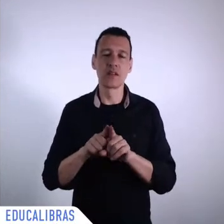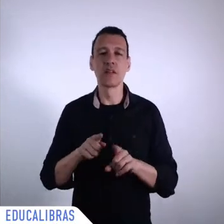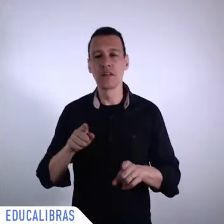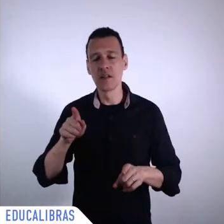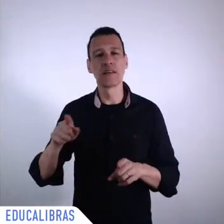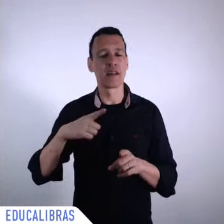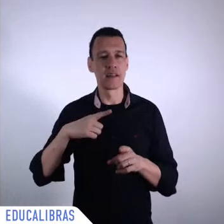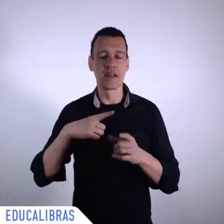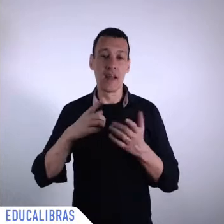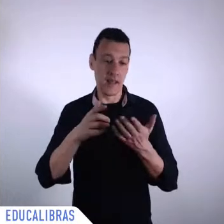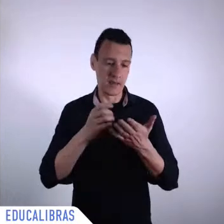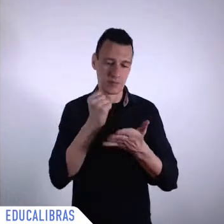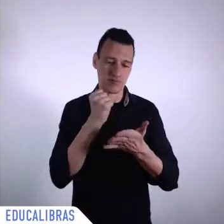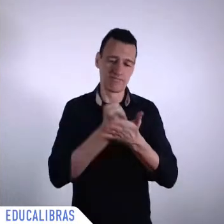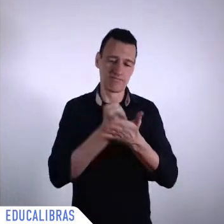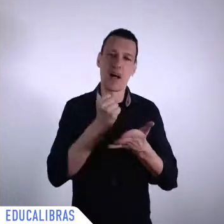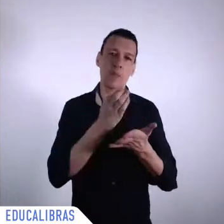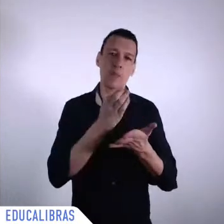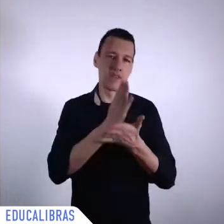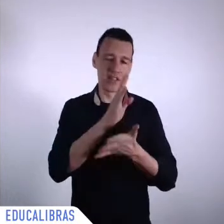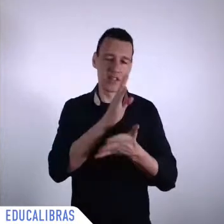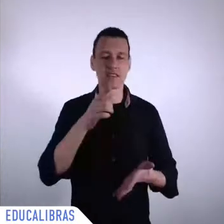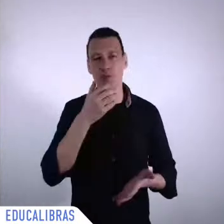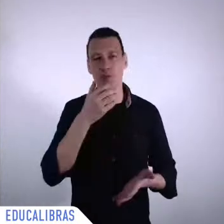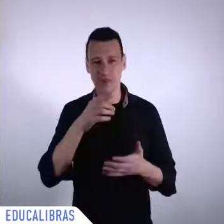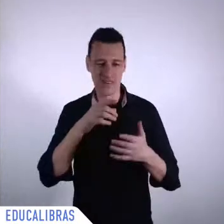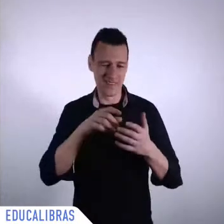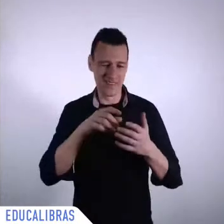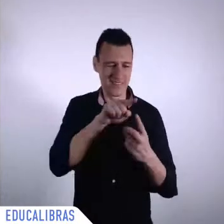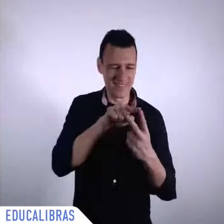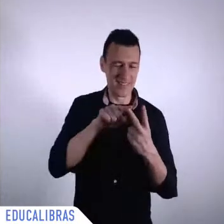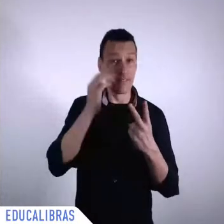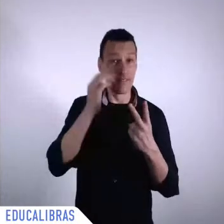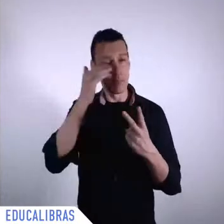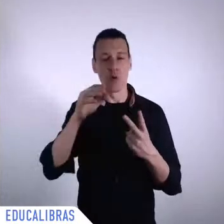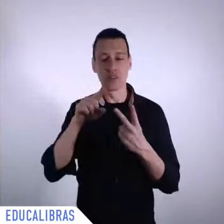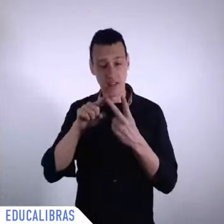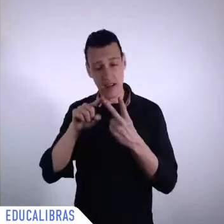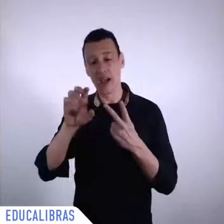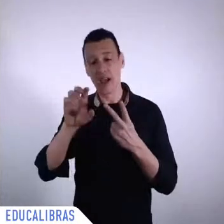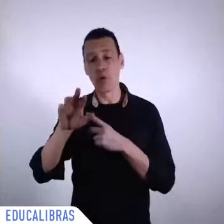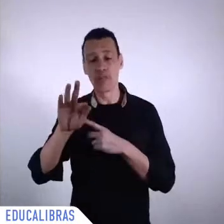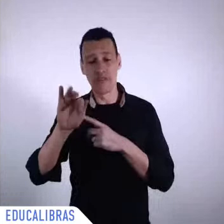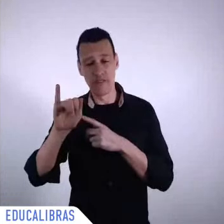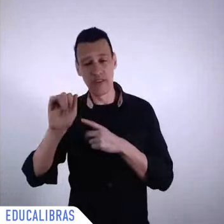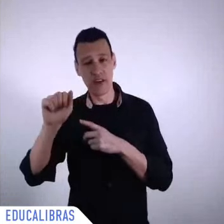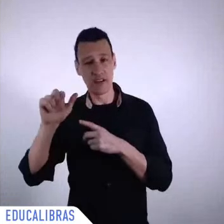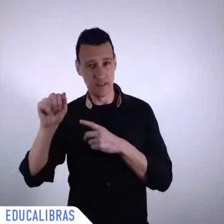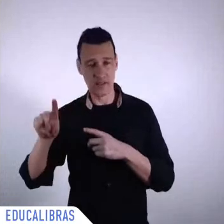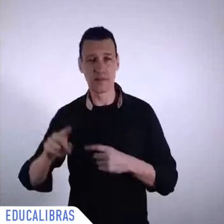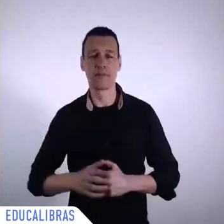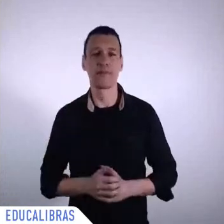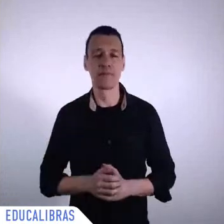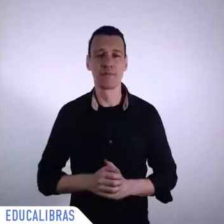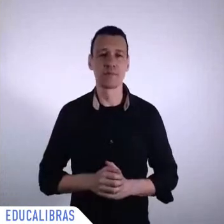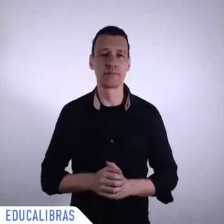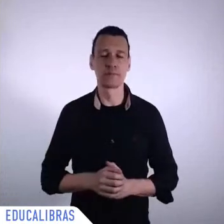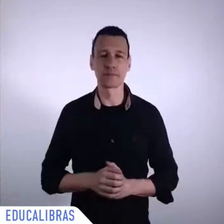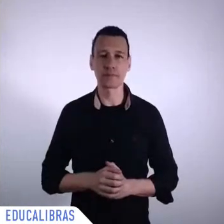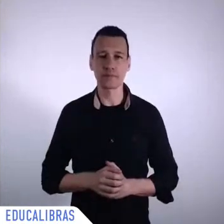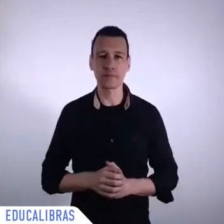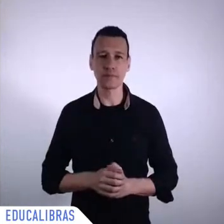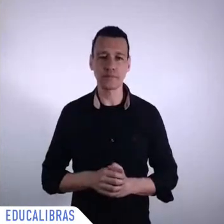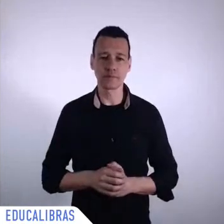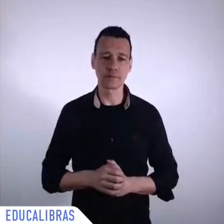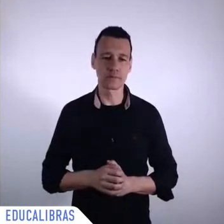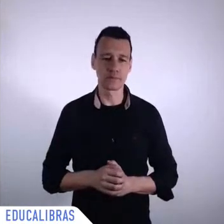distinguished fellow at King's College. He has participated in several think tanks, committees, and panels on themes of global interest. He was named as